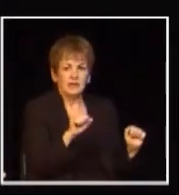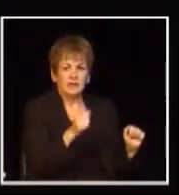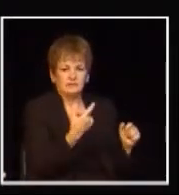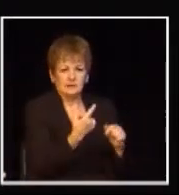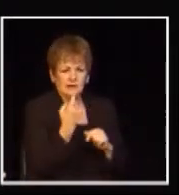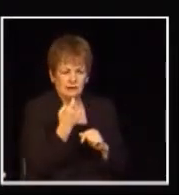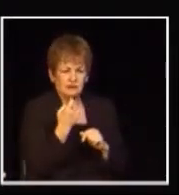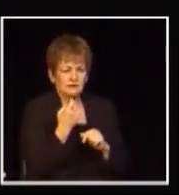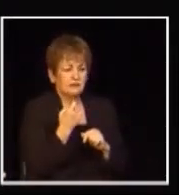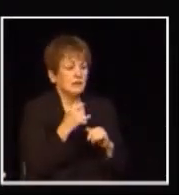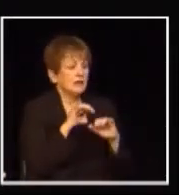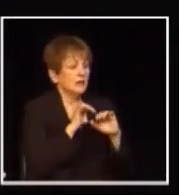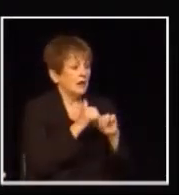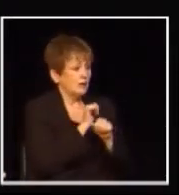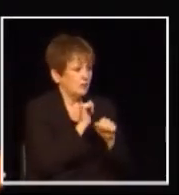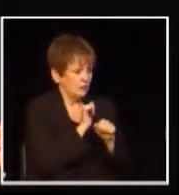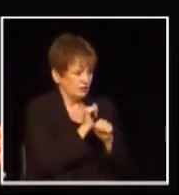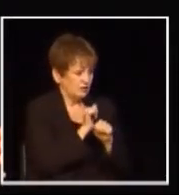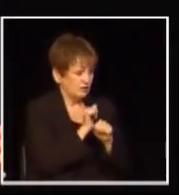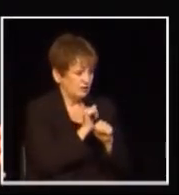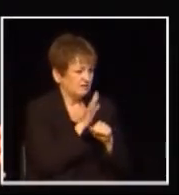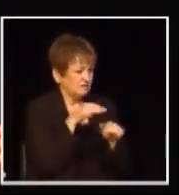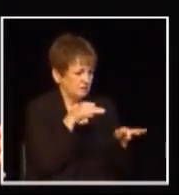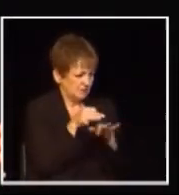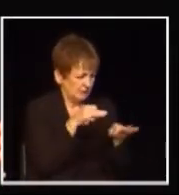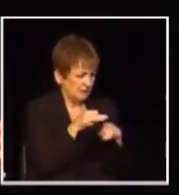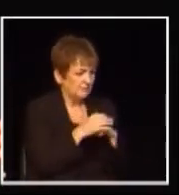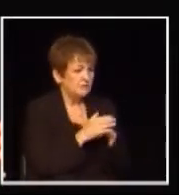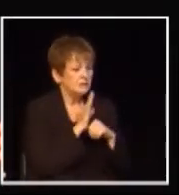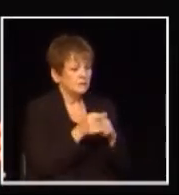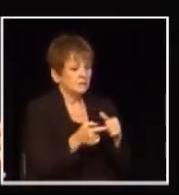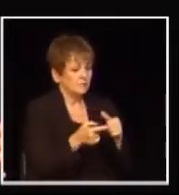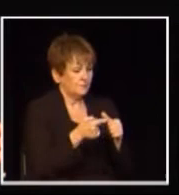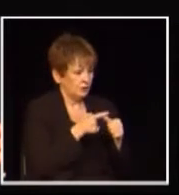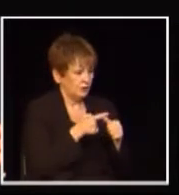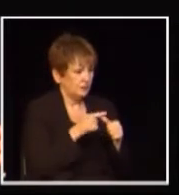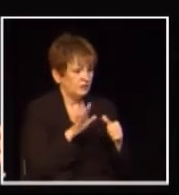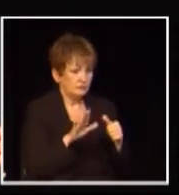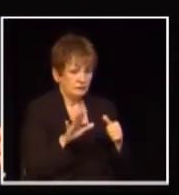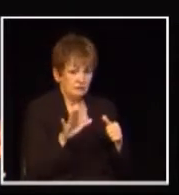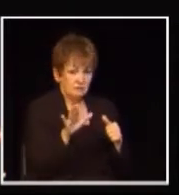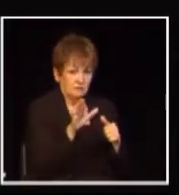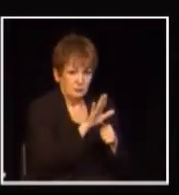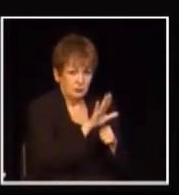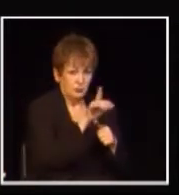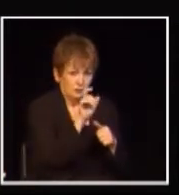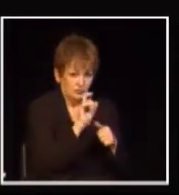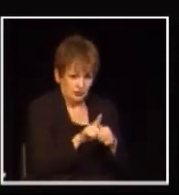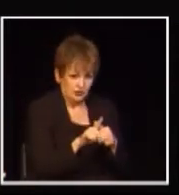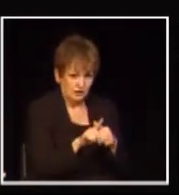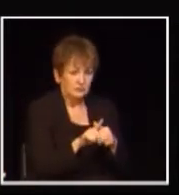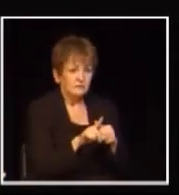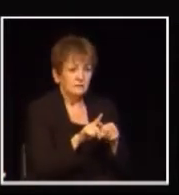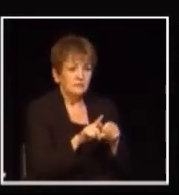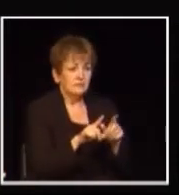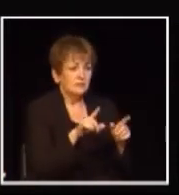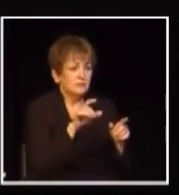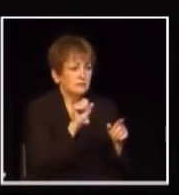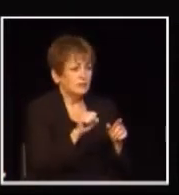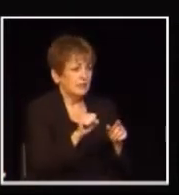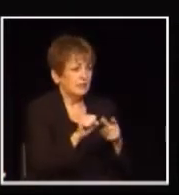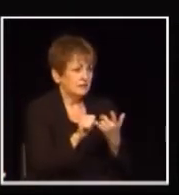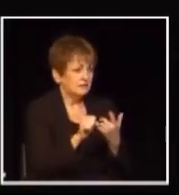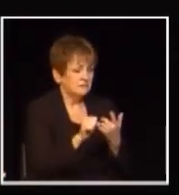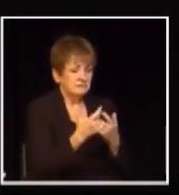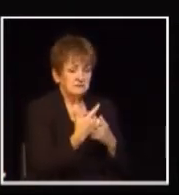okay all right so the way it'll work is this we'll get your question and you can